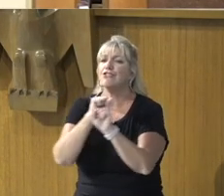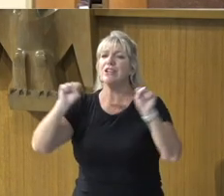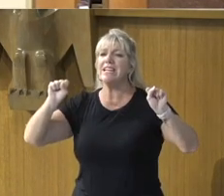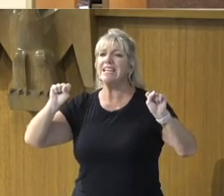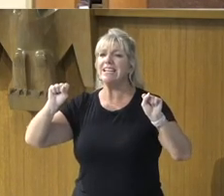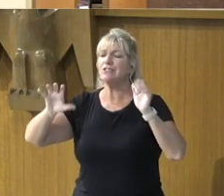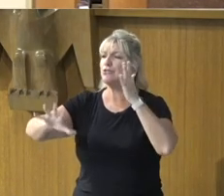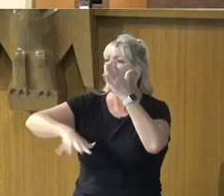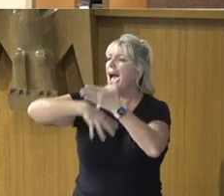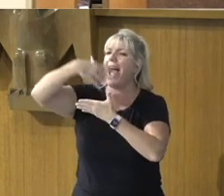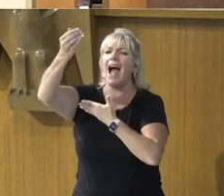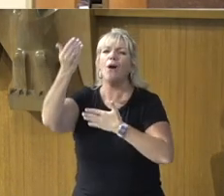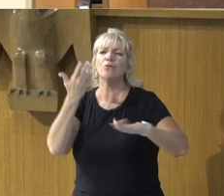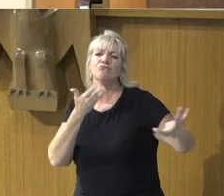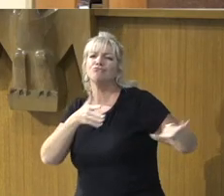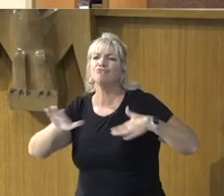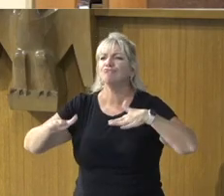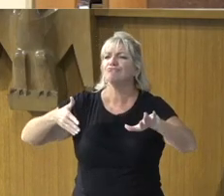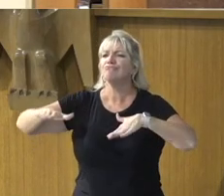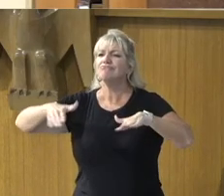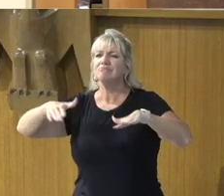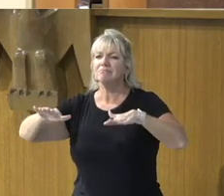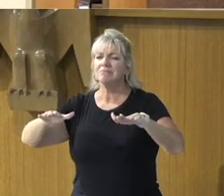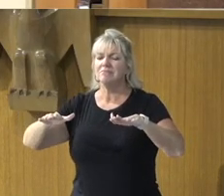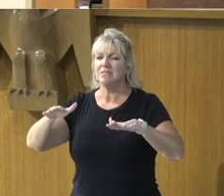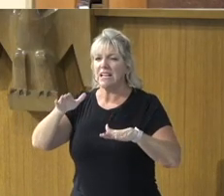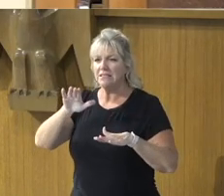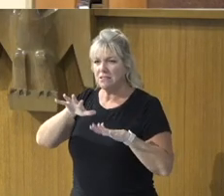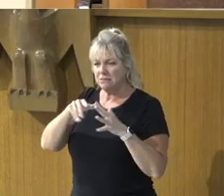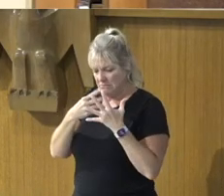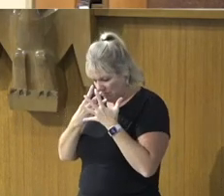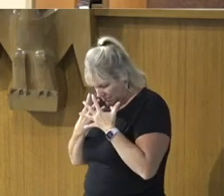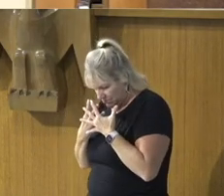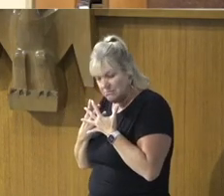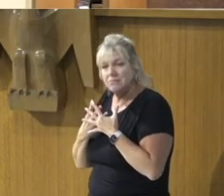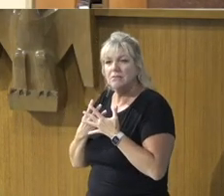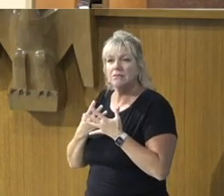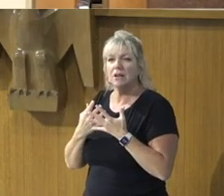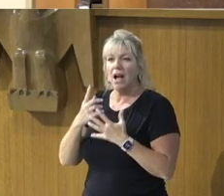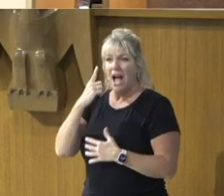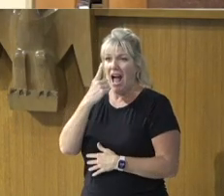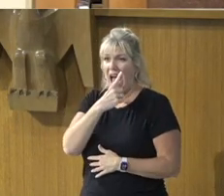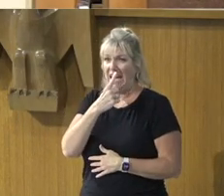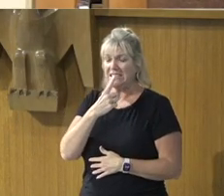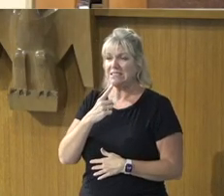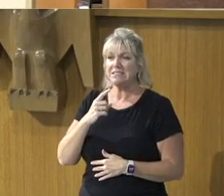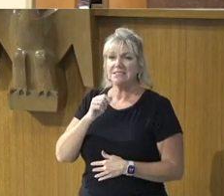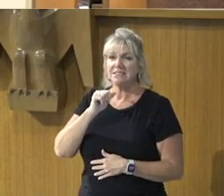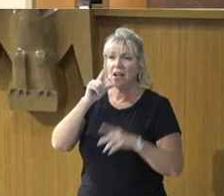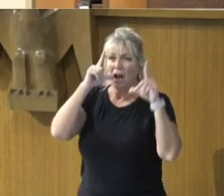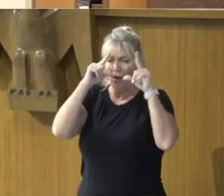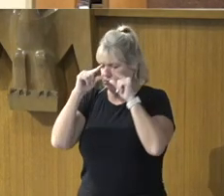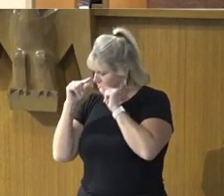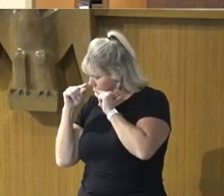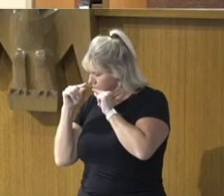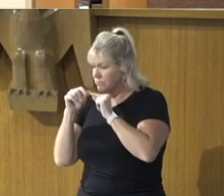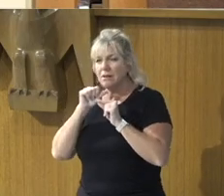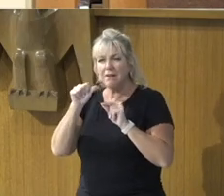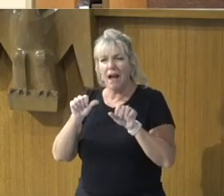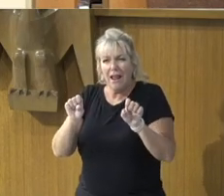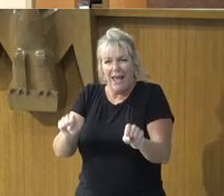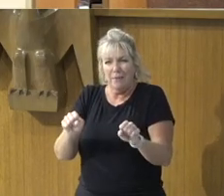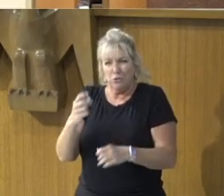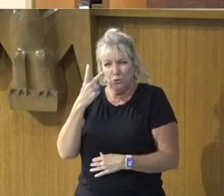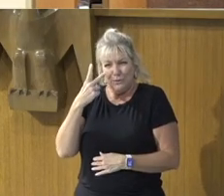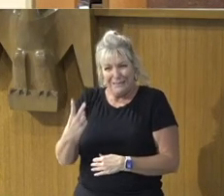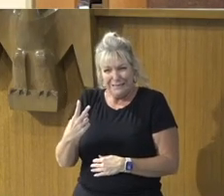Cozy clique, Of clever, And fast, And fashionable friends, Our eyes, No longer able to see, Those whose